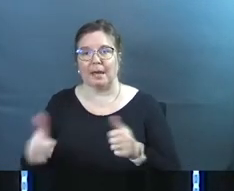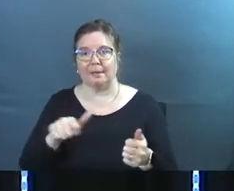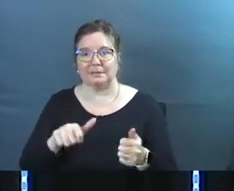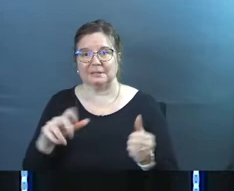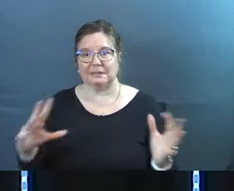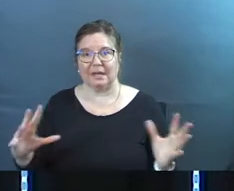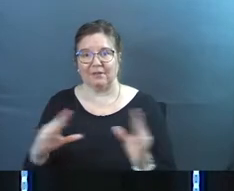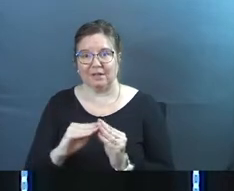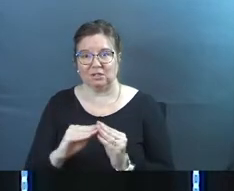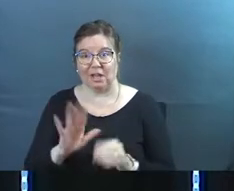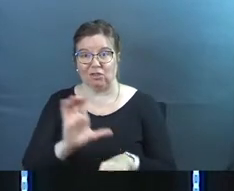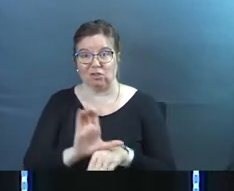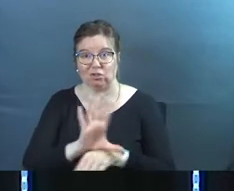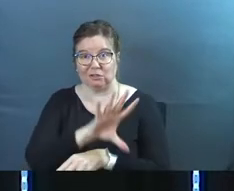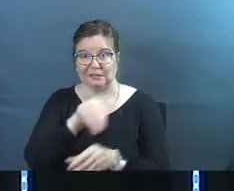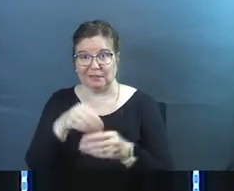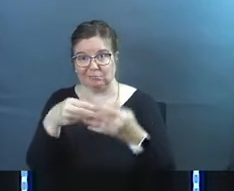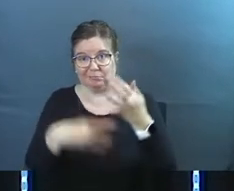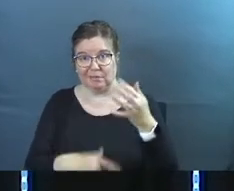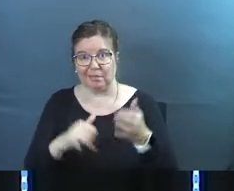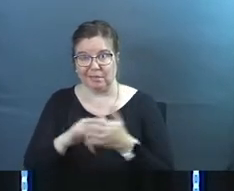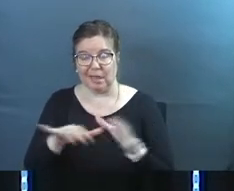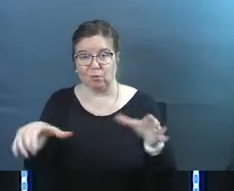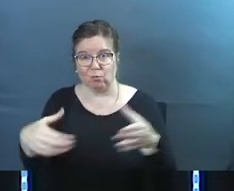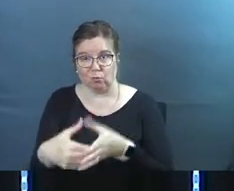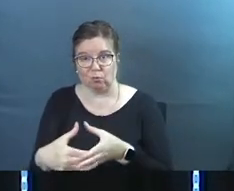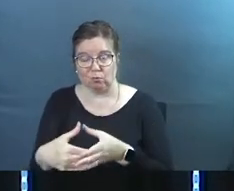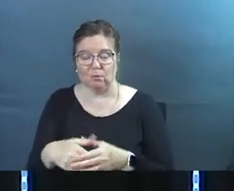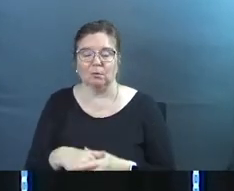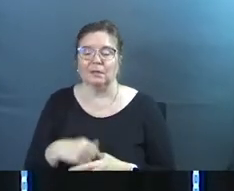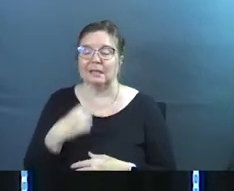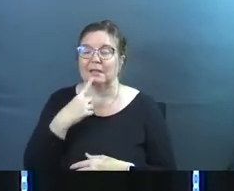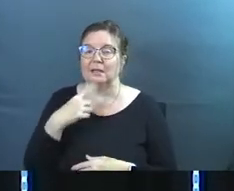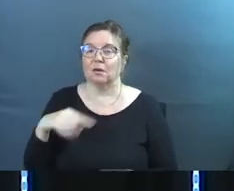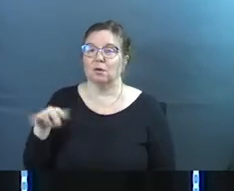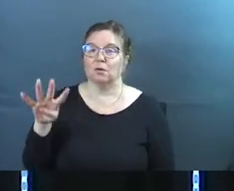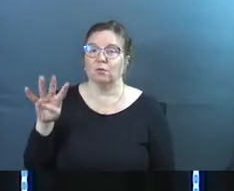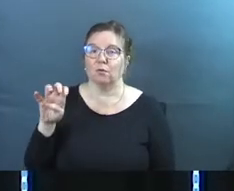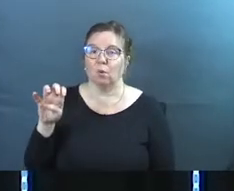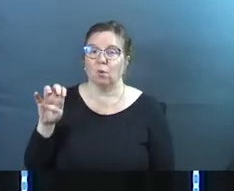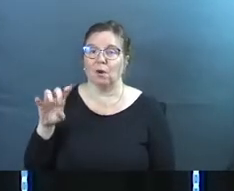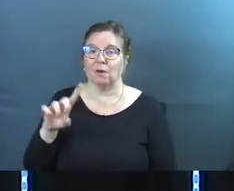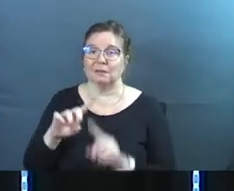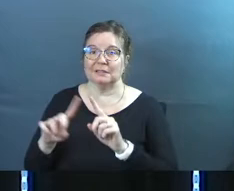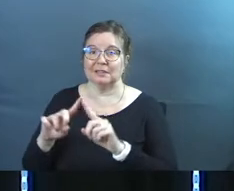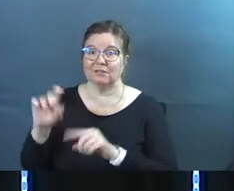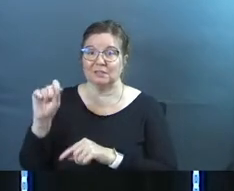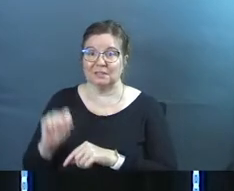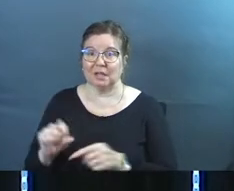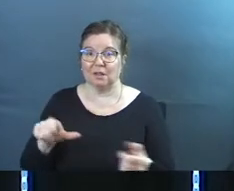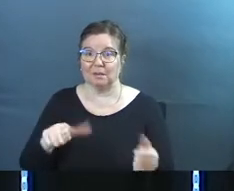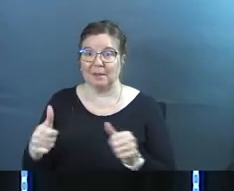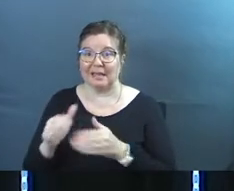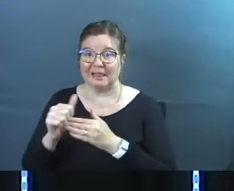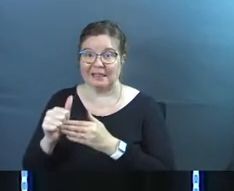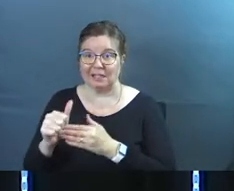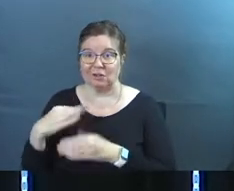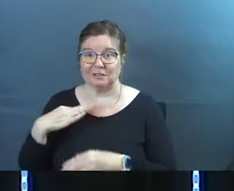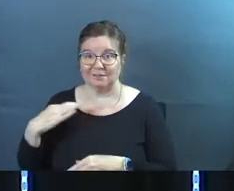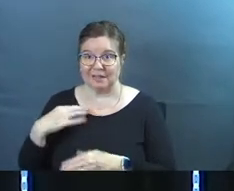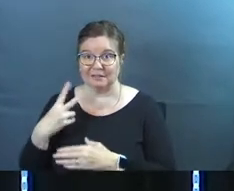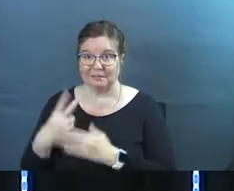churches in the Southern Baptist Convention. Some of you are familiar with this. They said that 400 Southern Baptist church leaders and volunteers